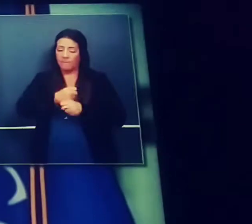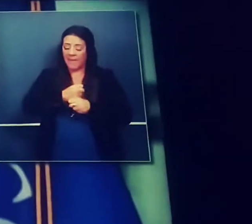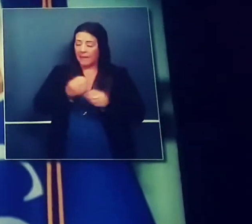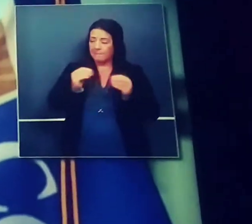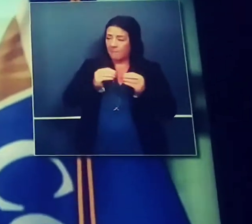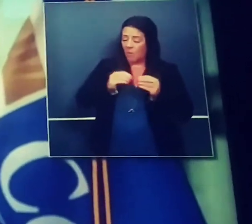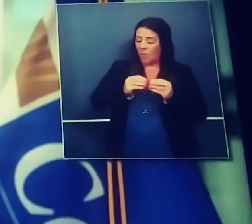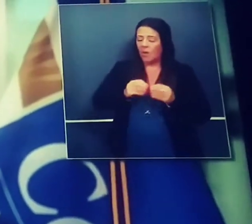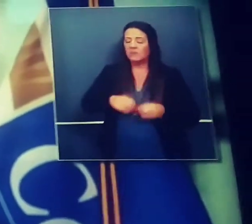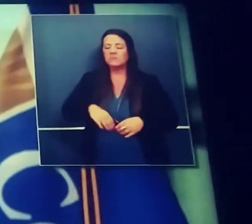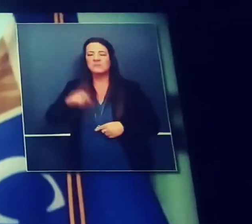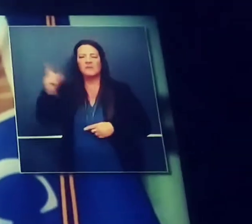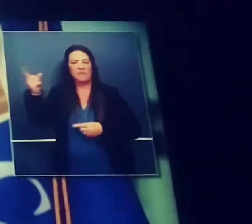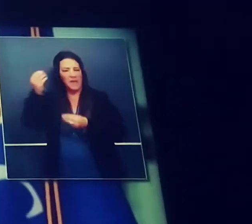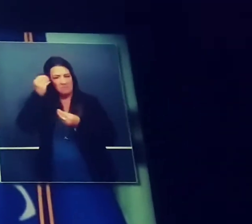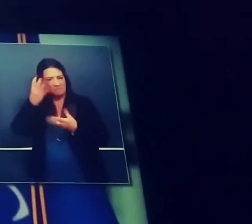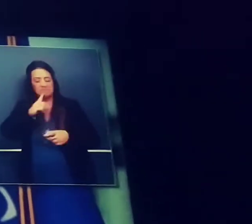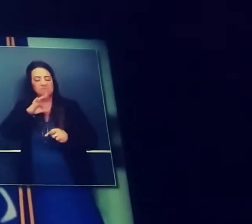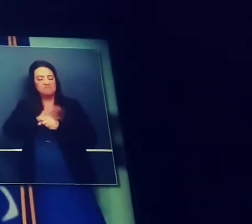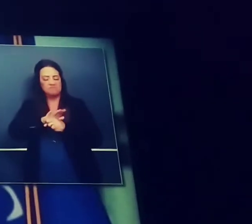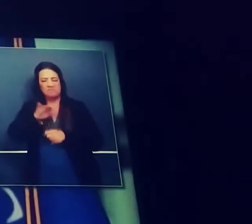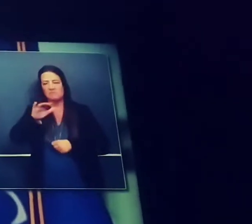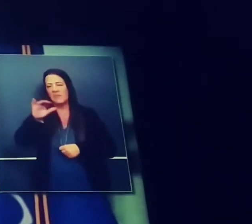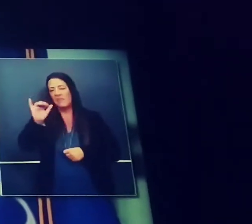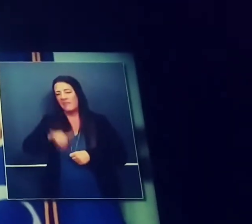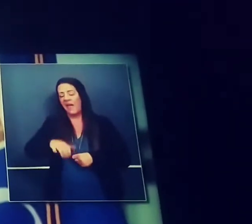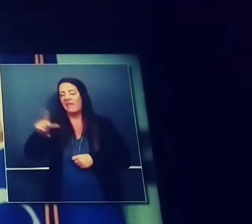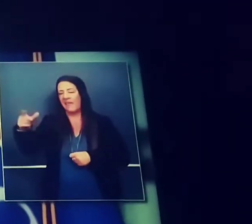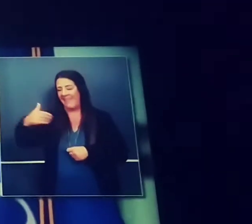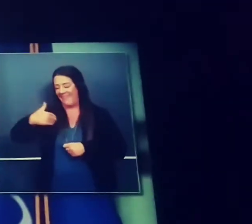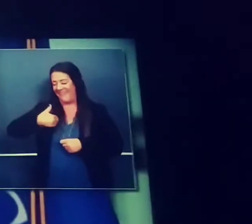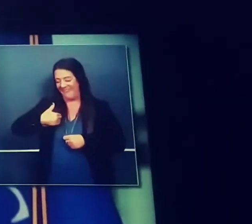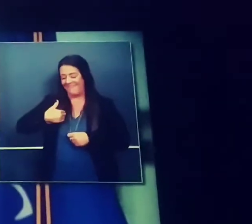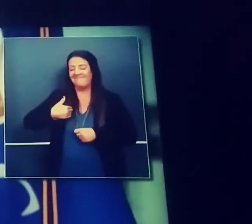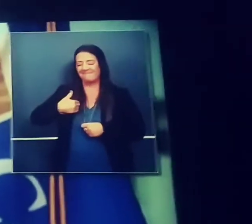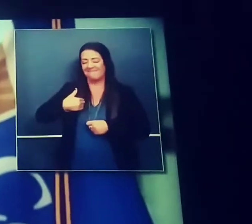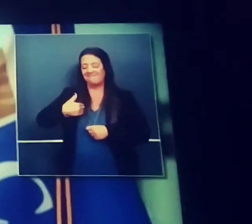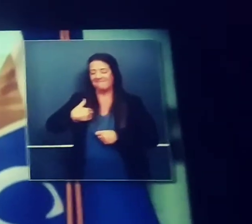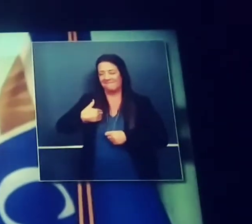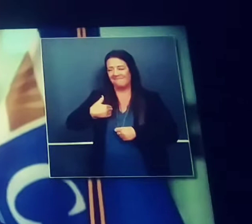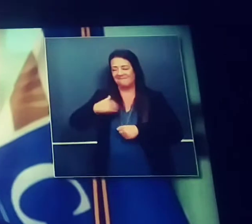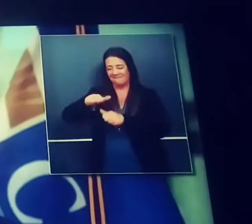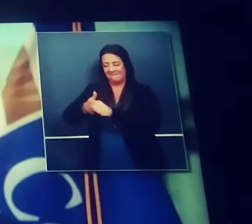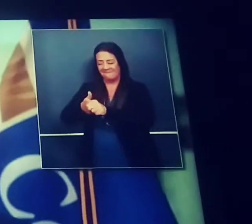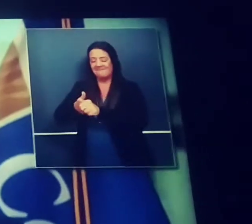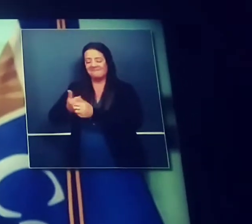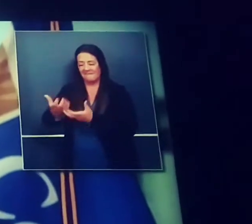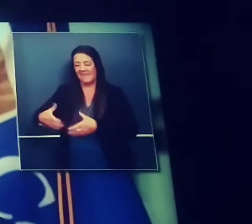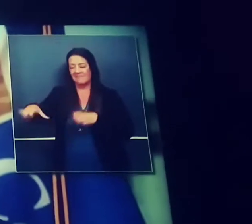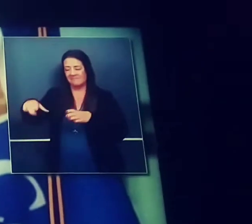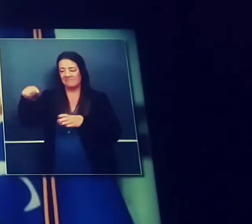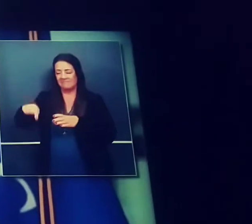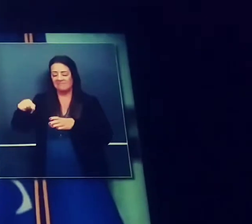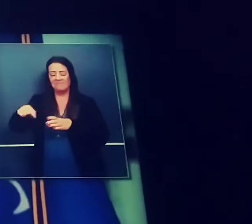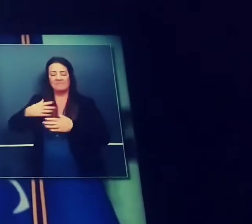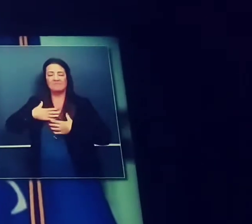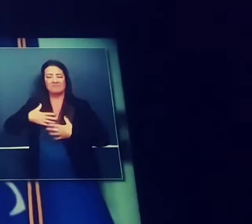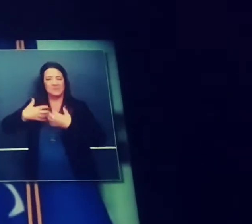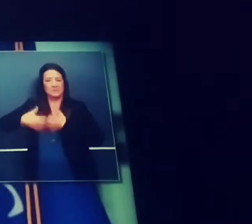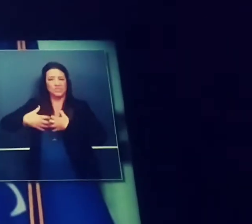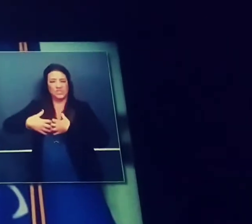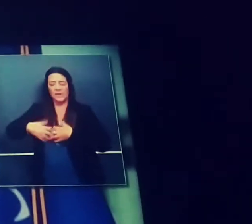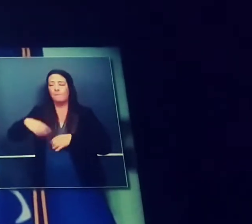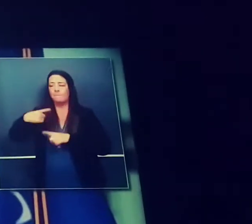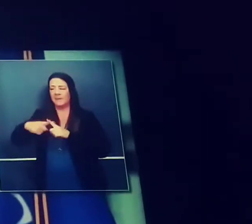assurances, all of us, that that stockpile was not only being replenished, but substantially increased tens of thousands